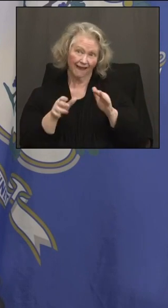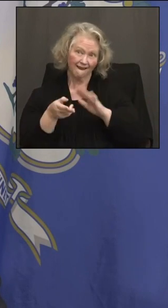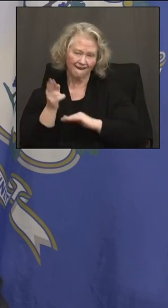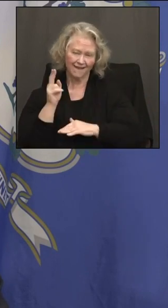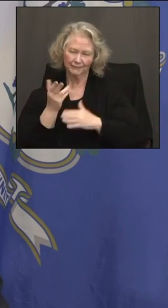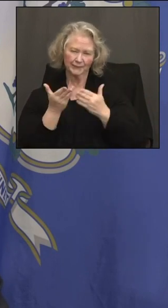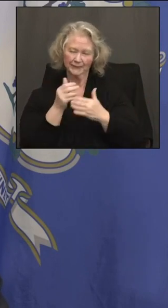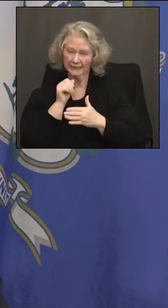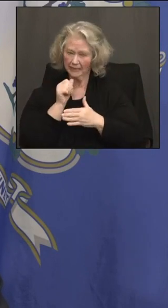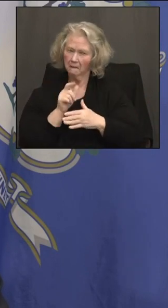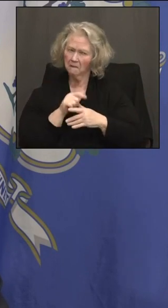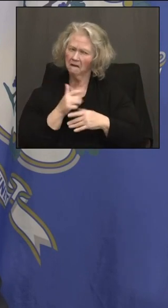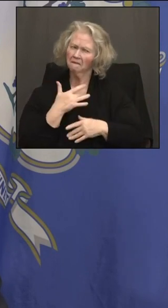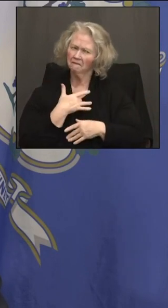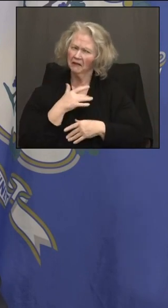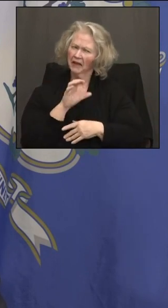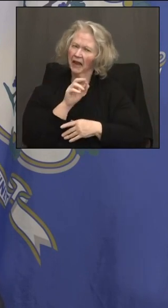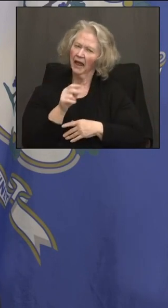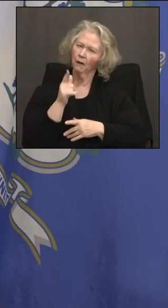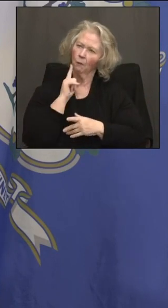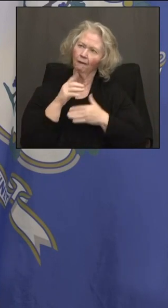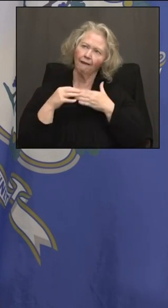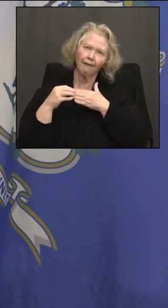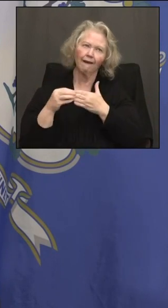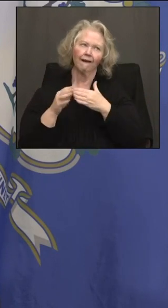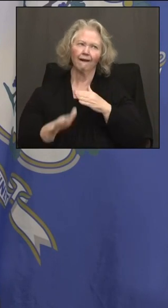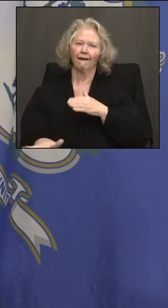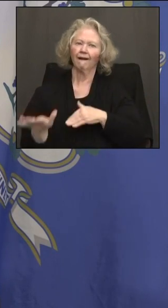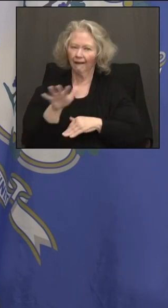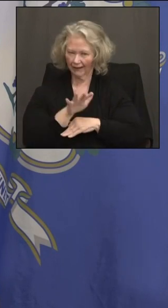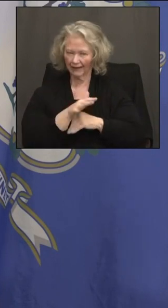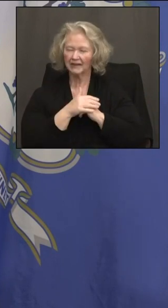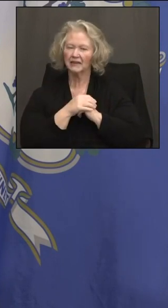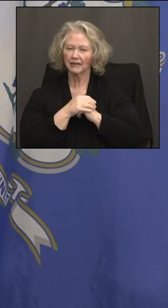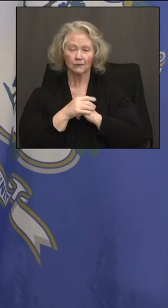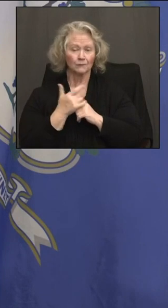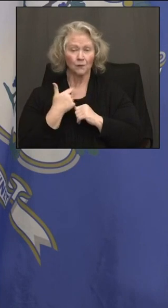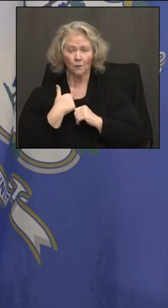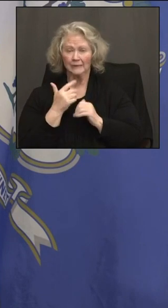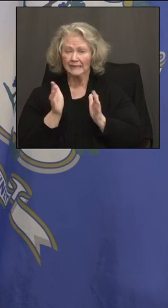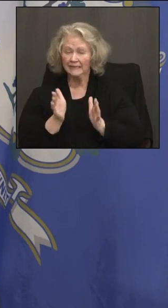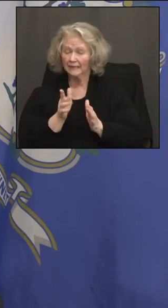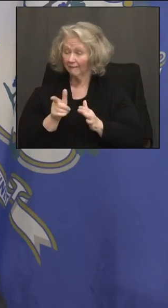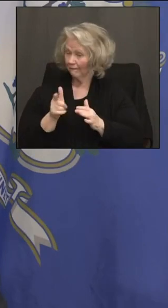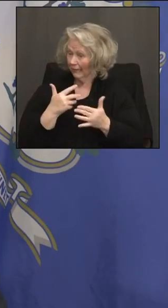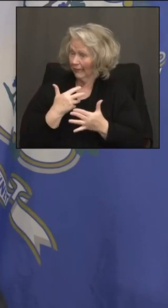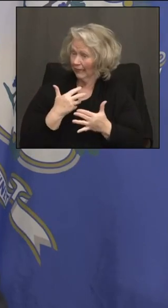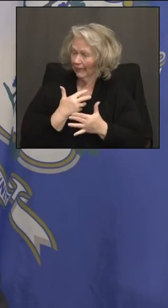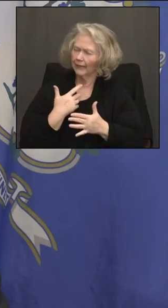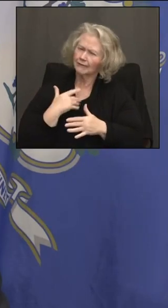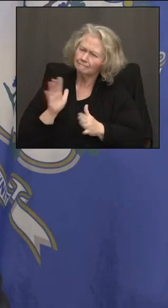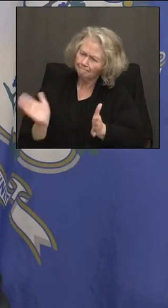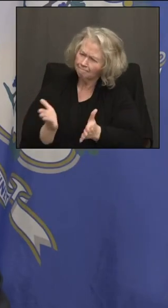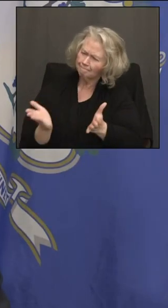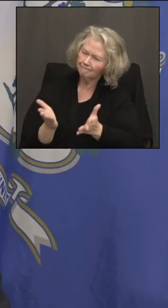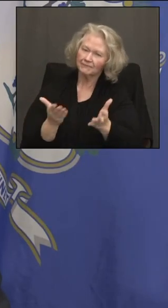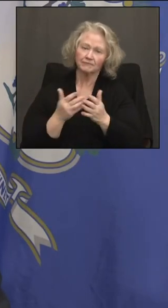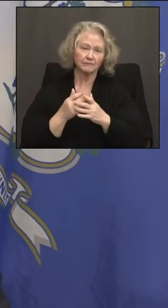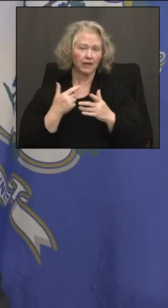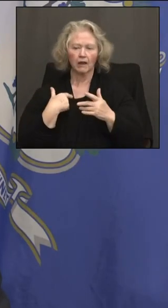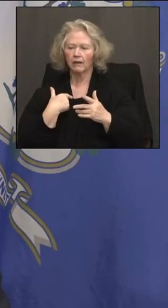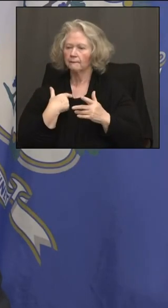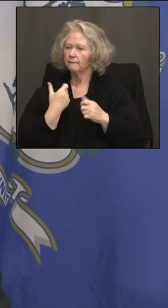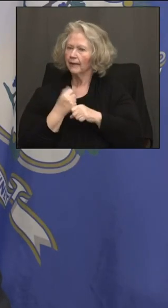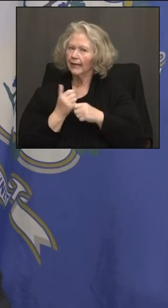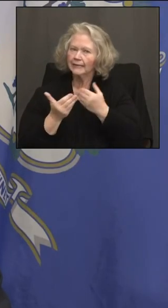think that Connecticut will take the lead. And we continue to encourage our friends who maybe are hesitant to do it. And we make it easier for you to get